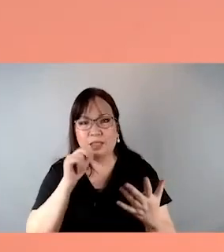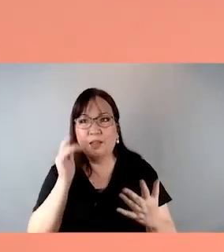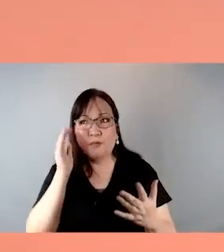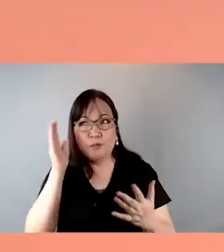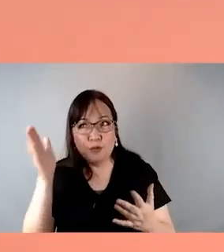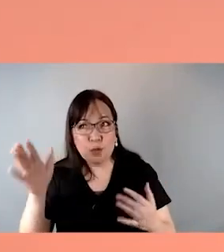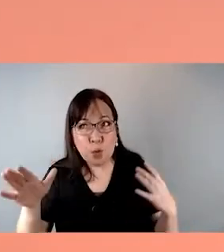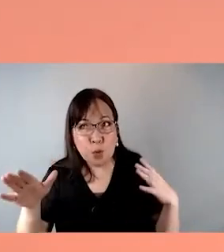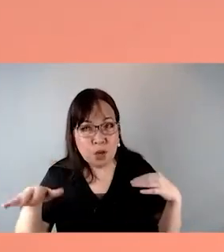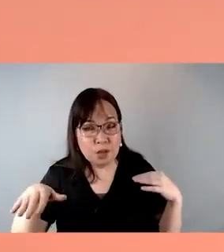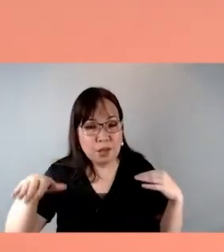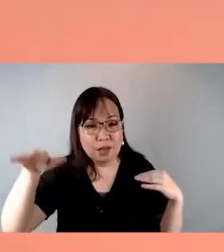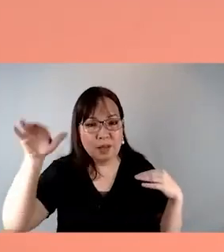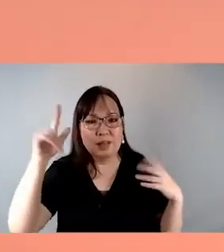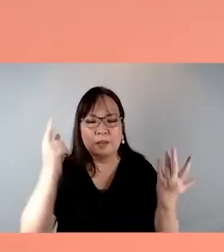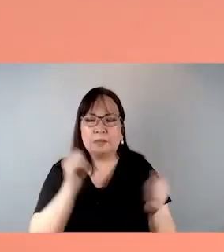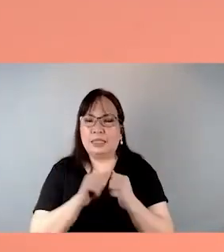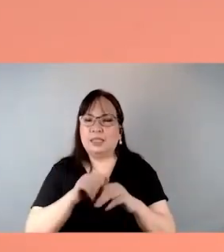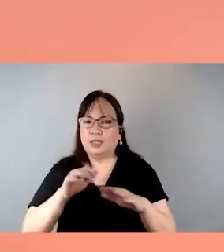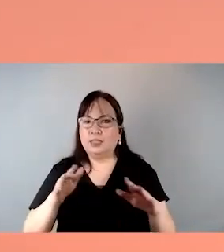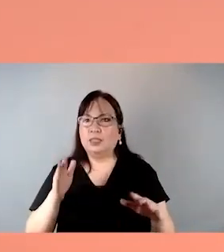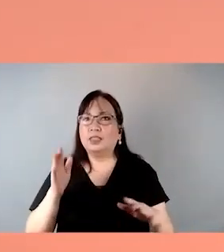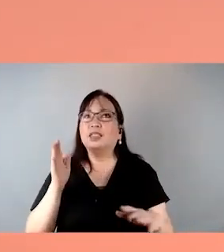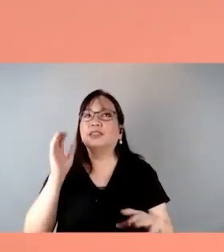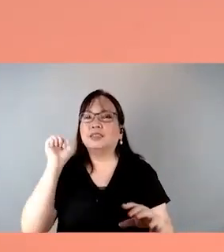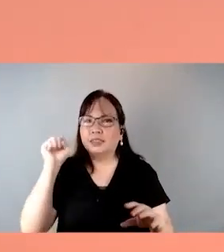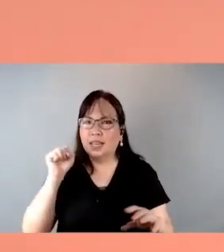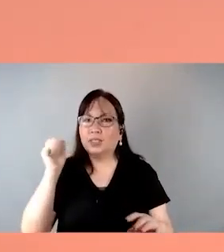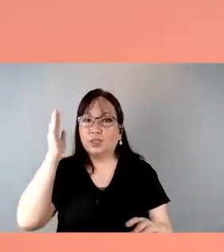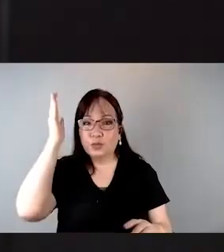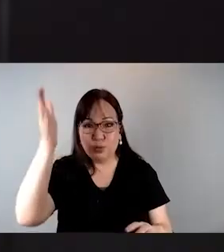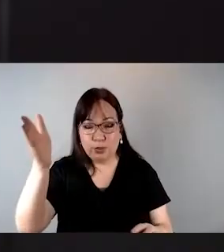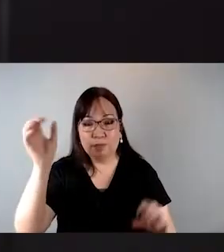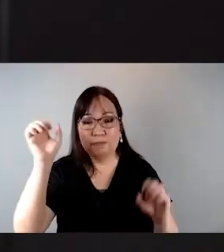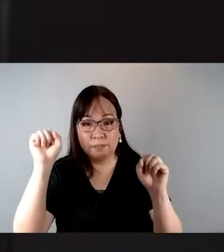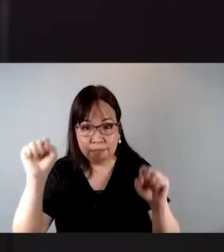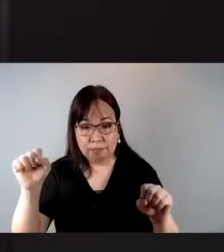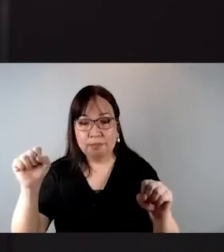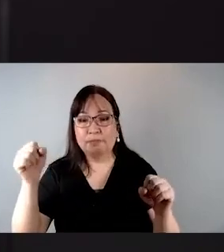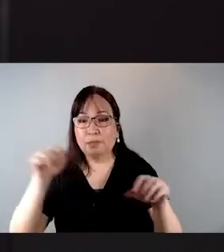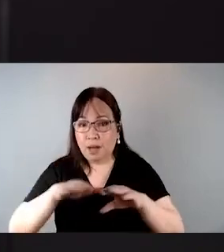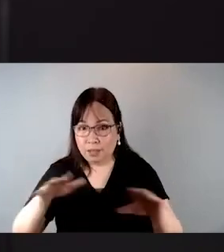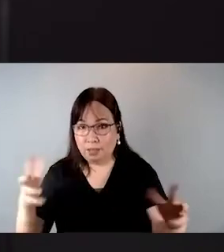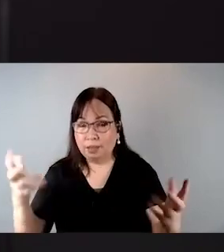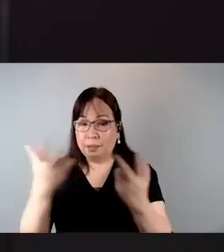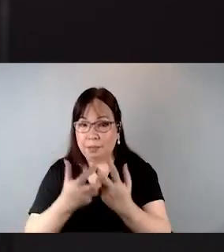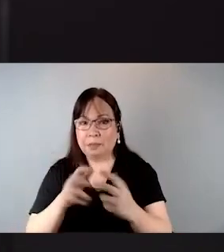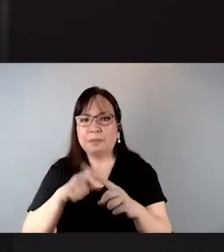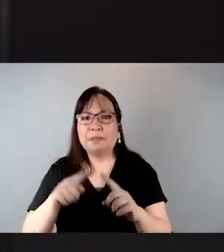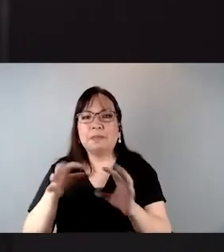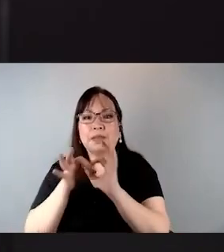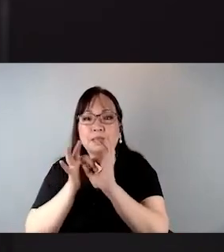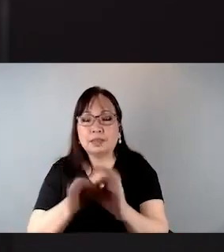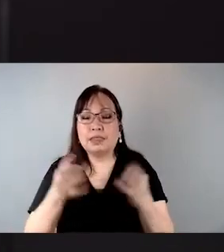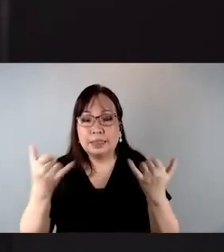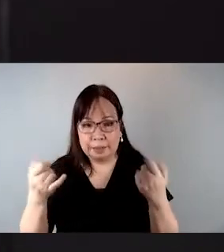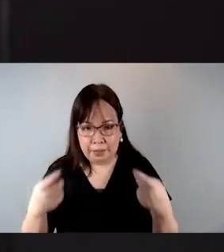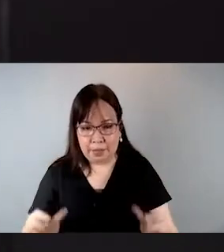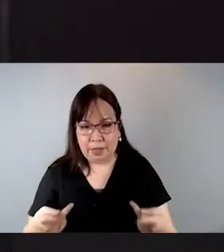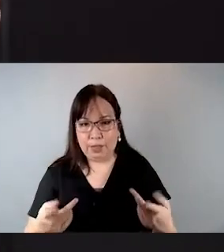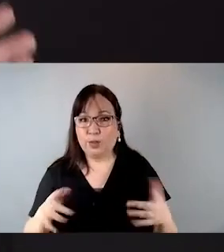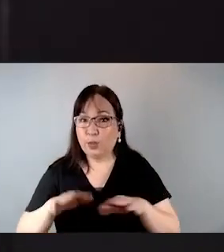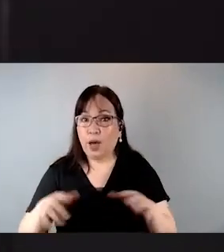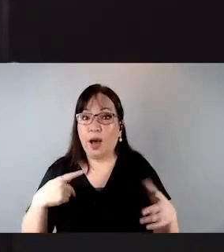Children are the future, but also the present. Children have rights, and they have rights that must